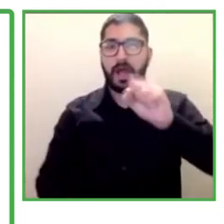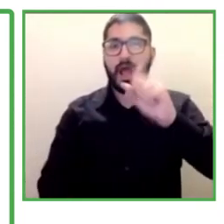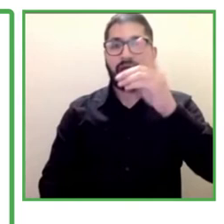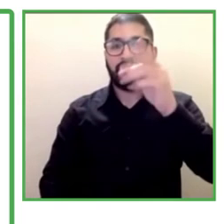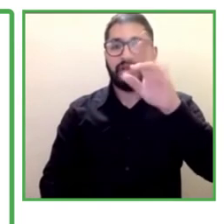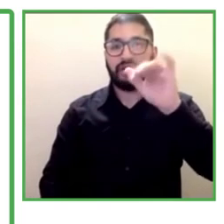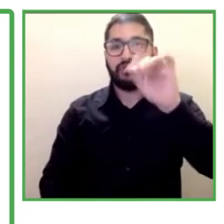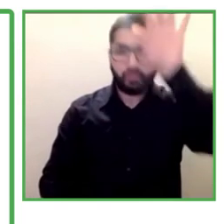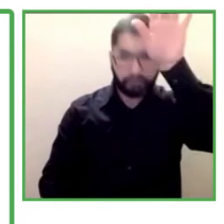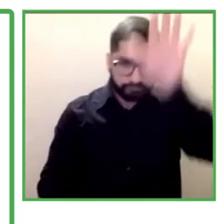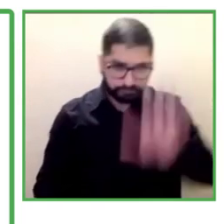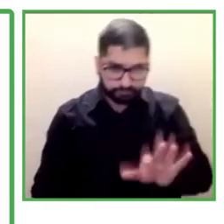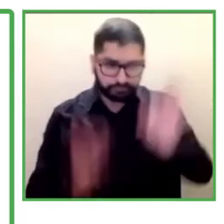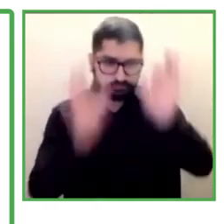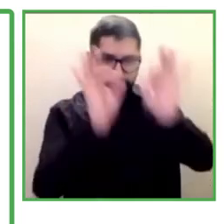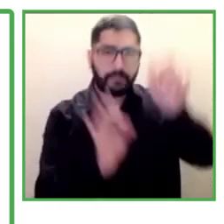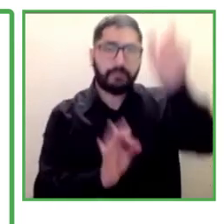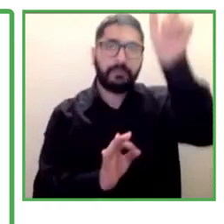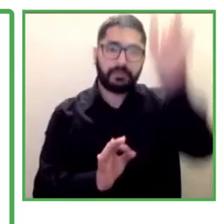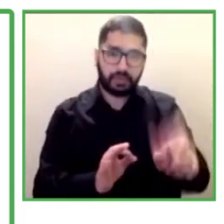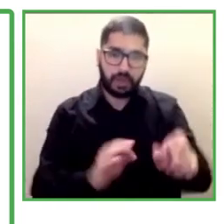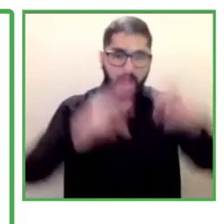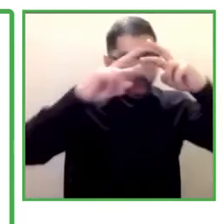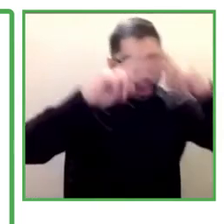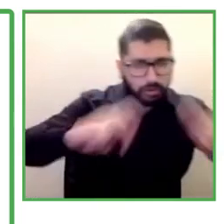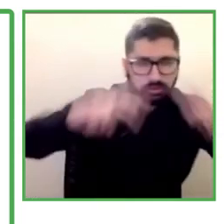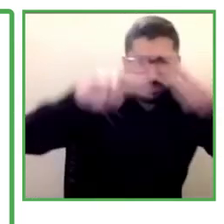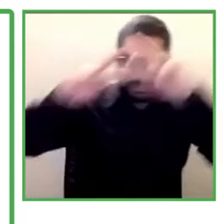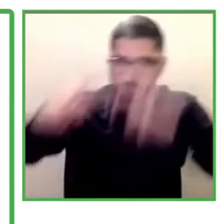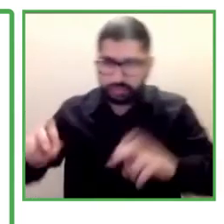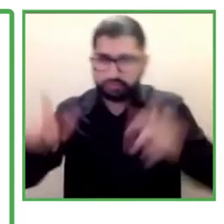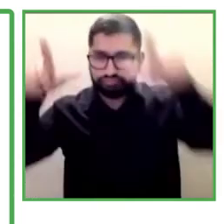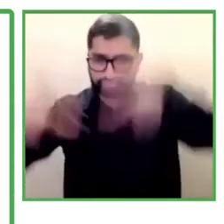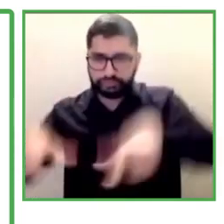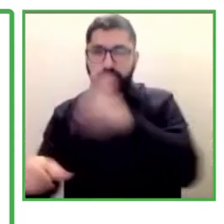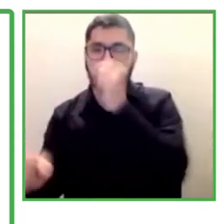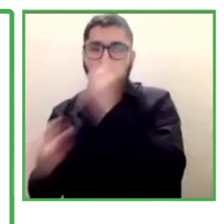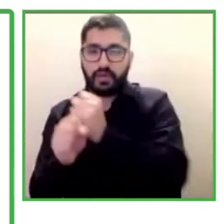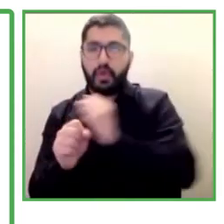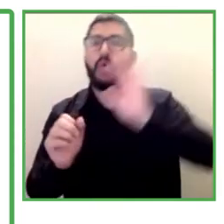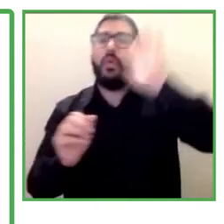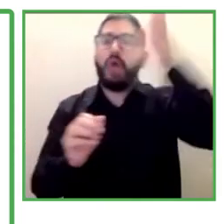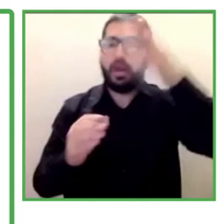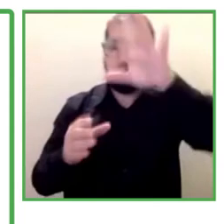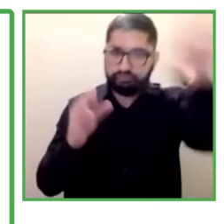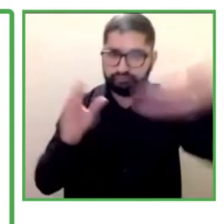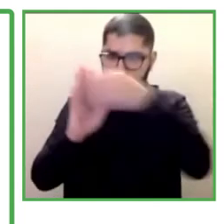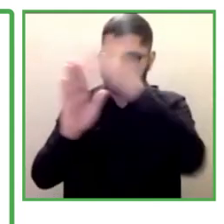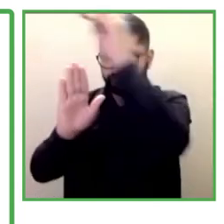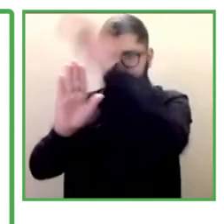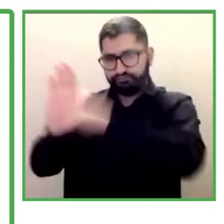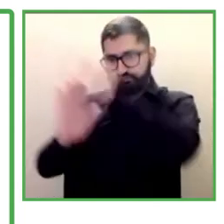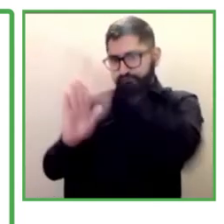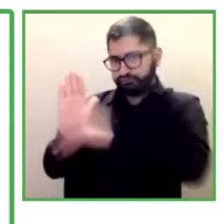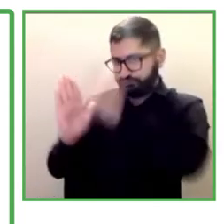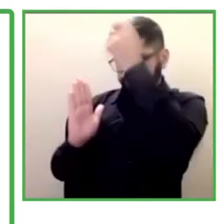And thanks to that analysis, we can validate and we can do an easy reading.